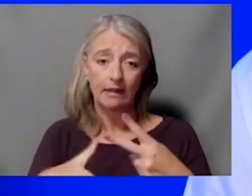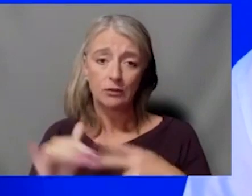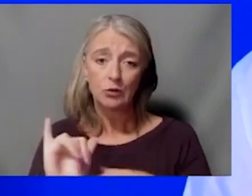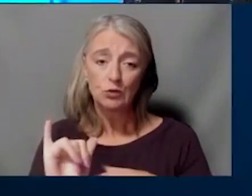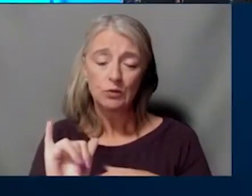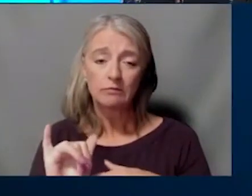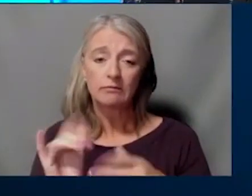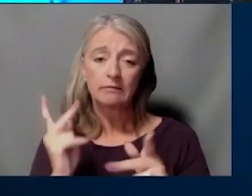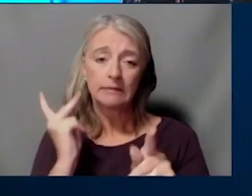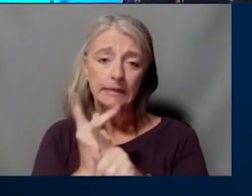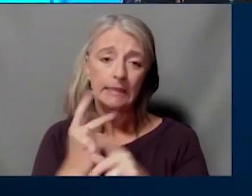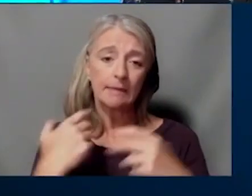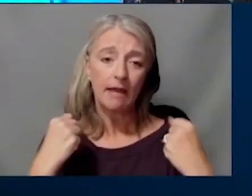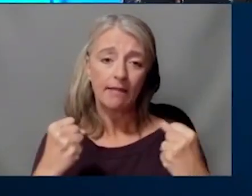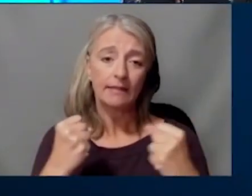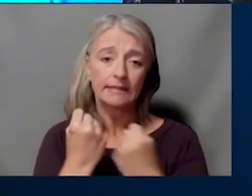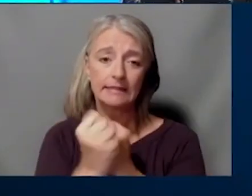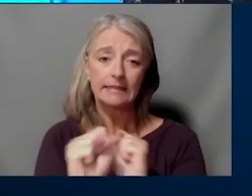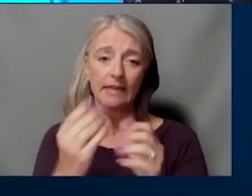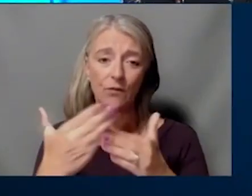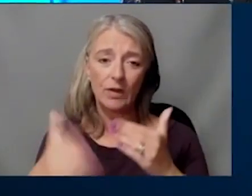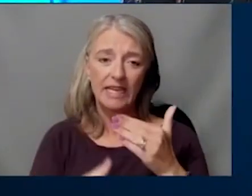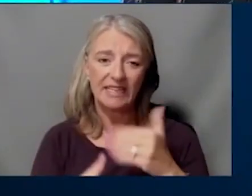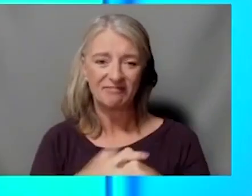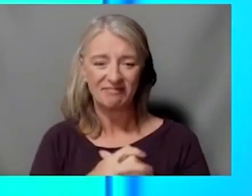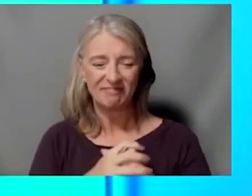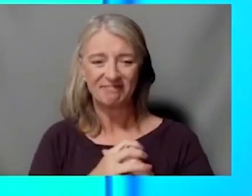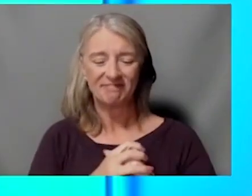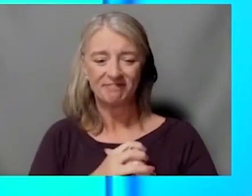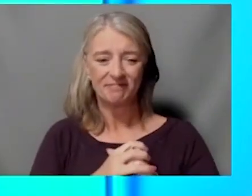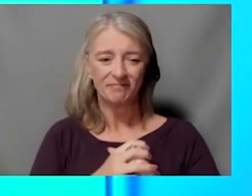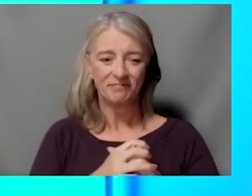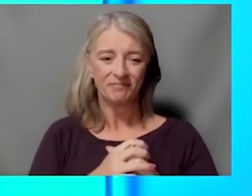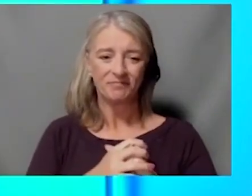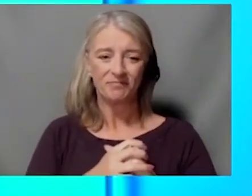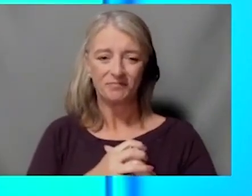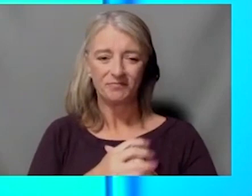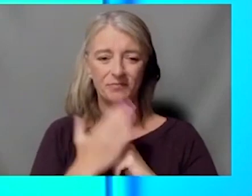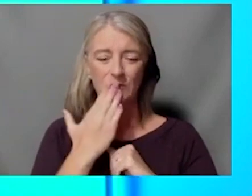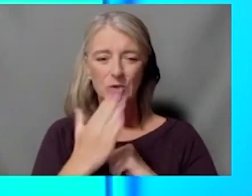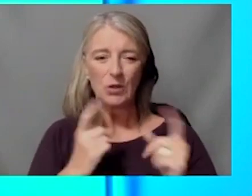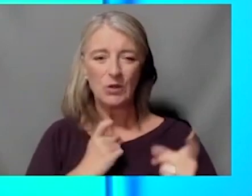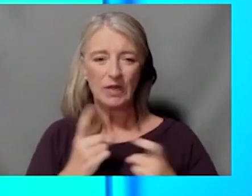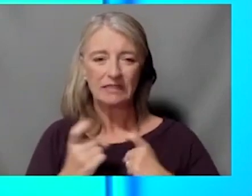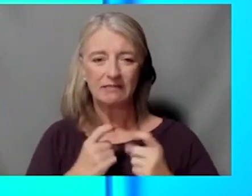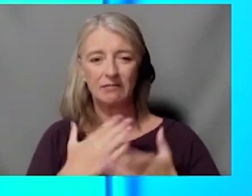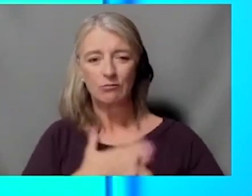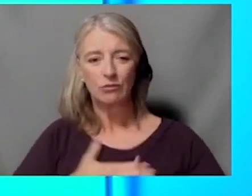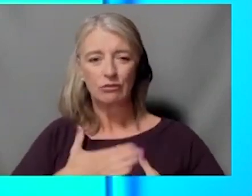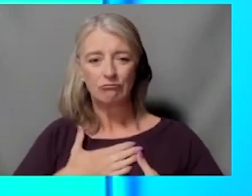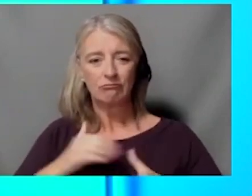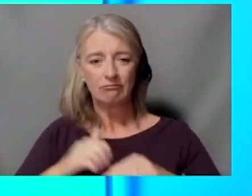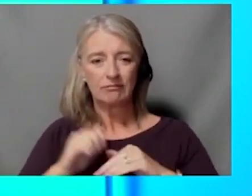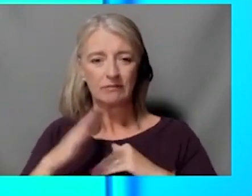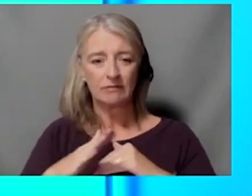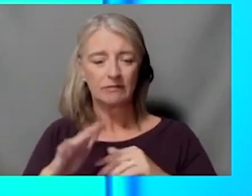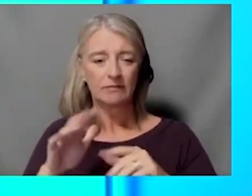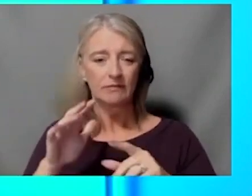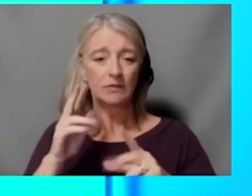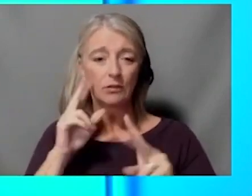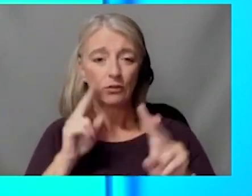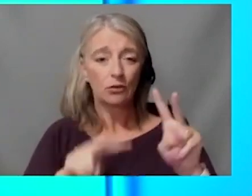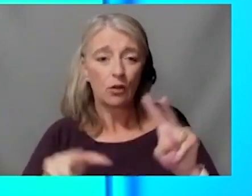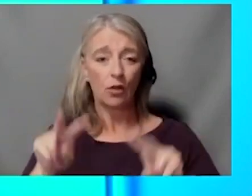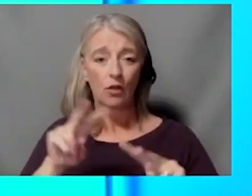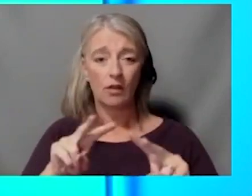weekend. Great tips. And thanks everyone for being with us today. Great questions. We appreciate you sending those in. You can catch your shows anytime by logging back onto Facebook, YouTube